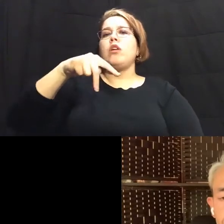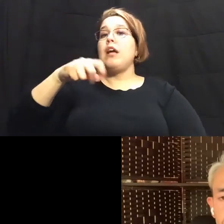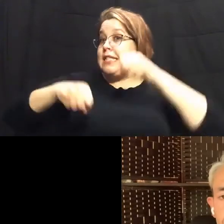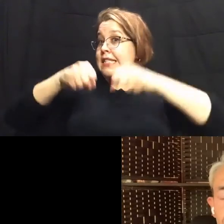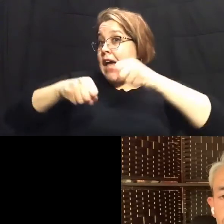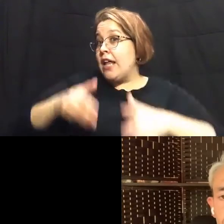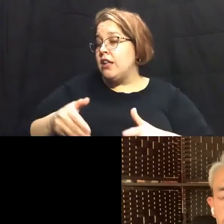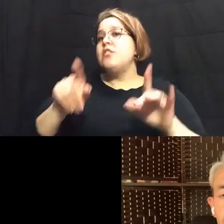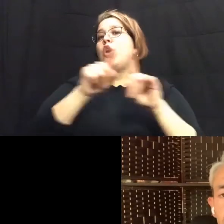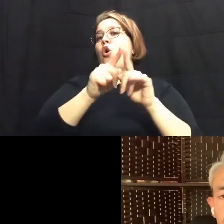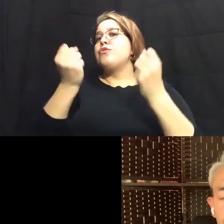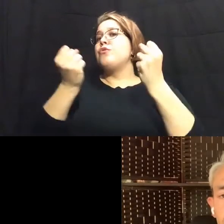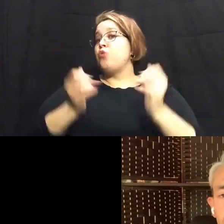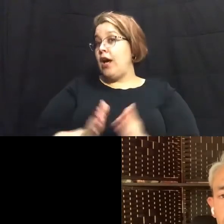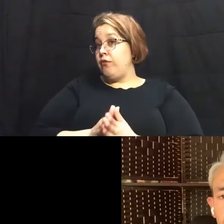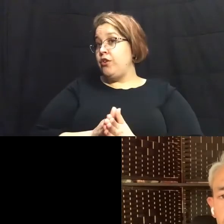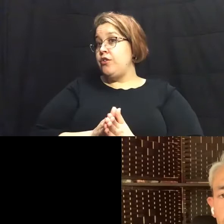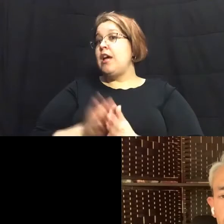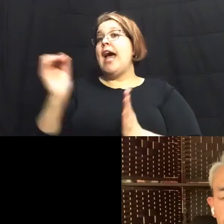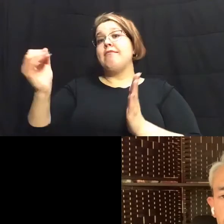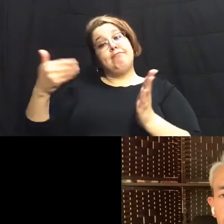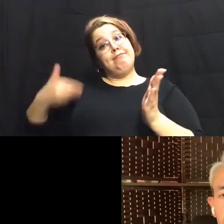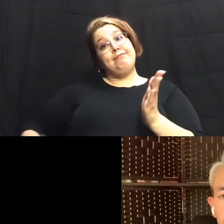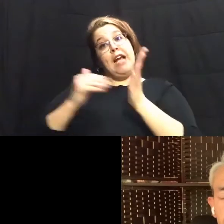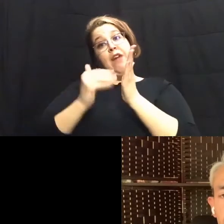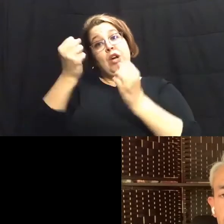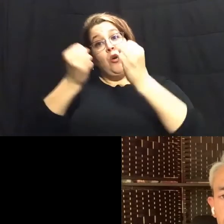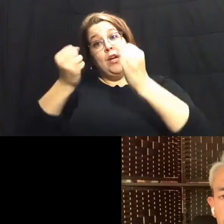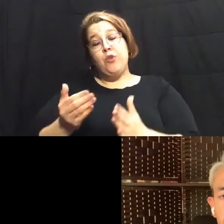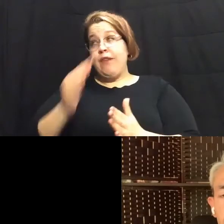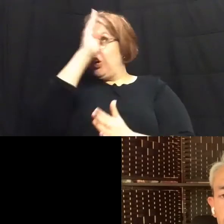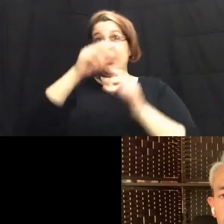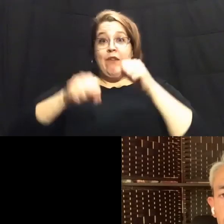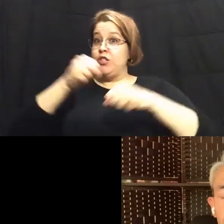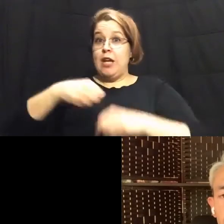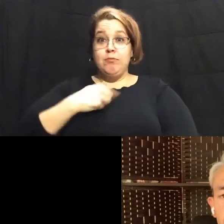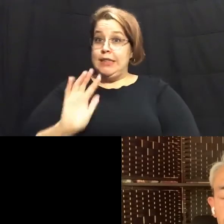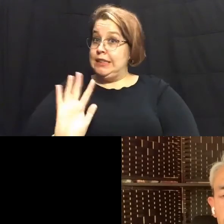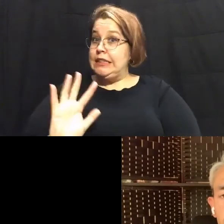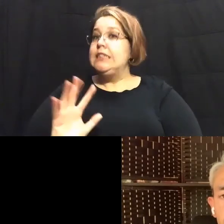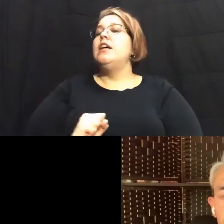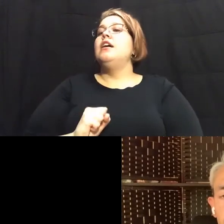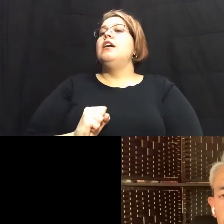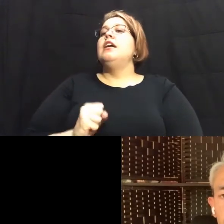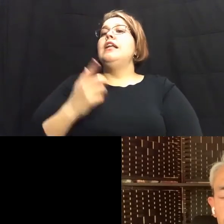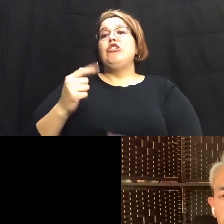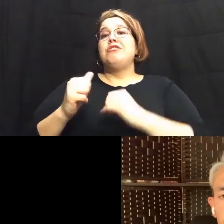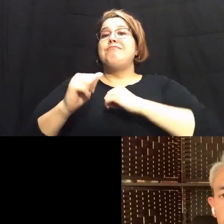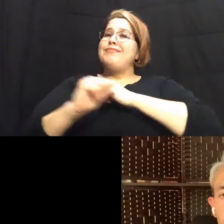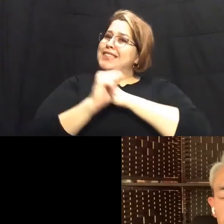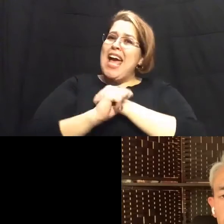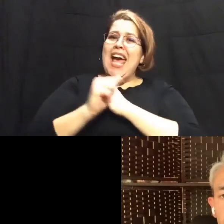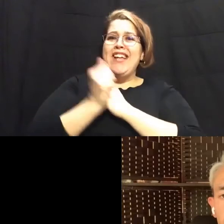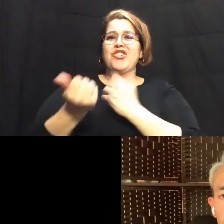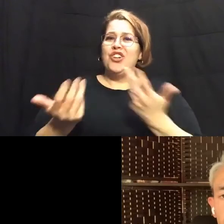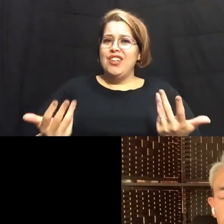motorists and as a frequent motorist never a cyclist um there there's danger out there and